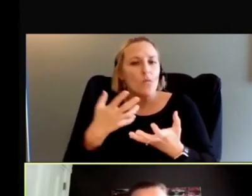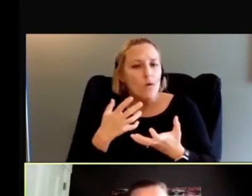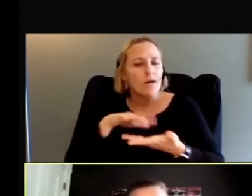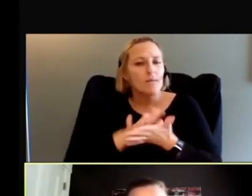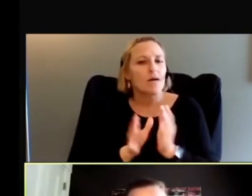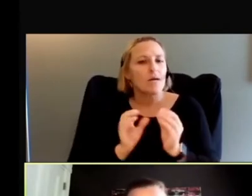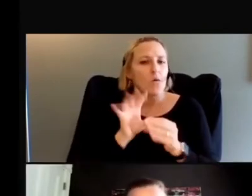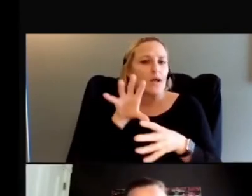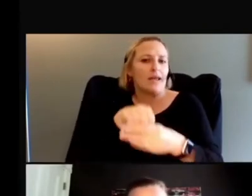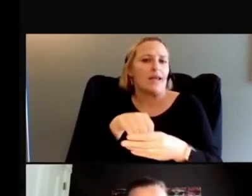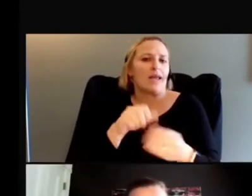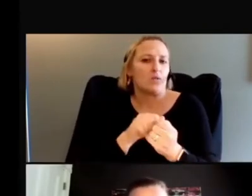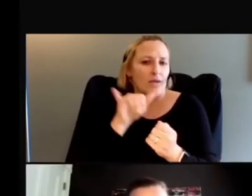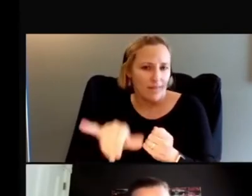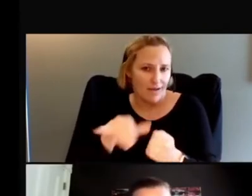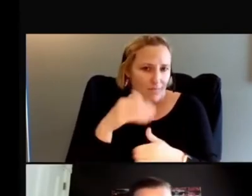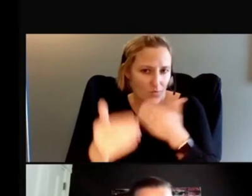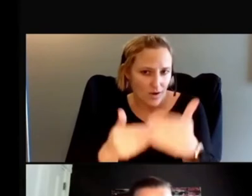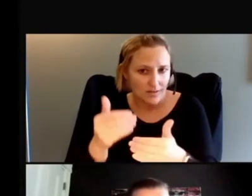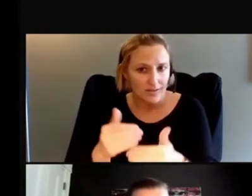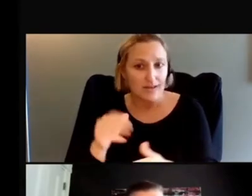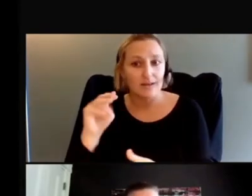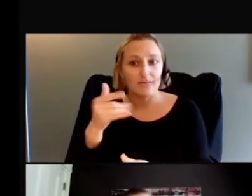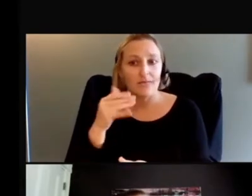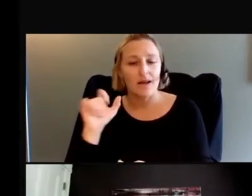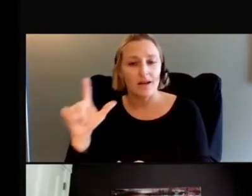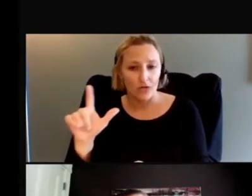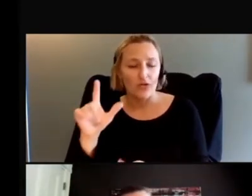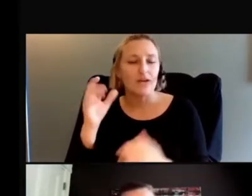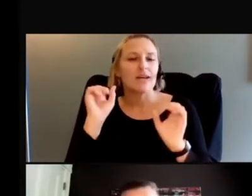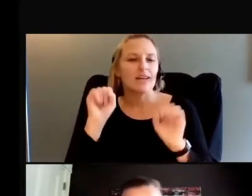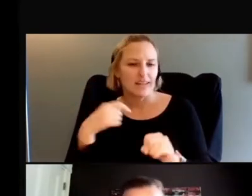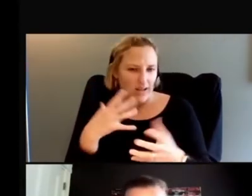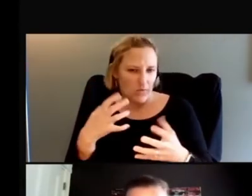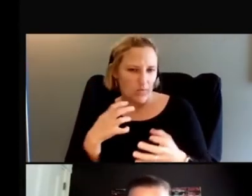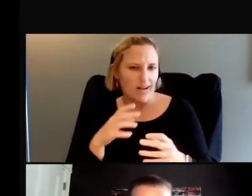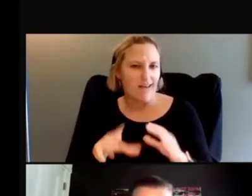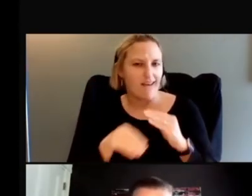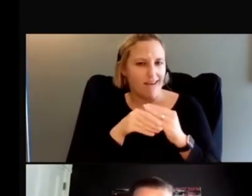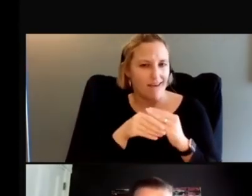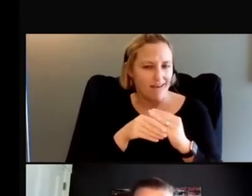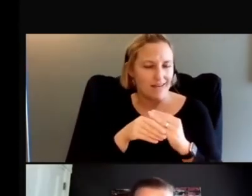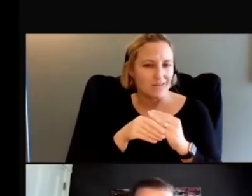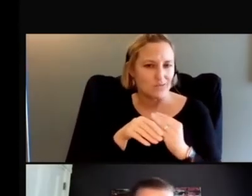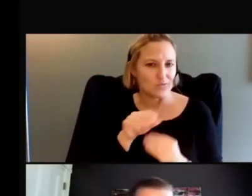Yes, I want to build off Becky's and Sylvia's point.